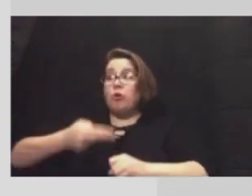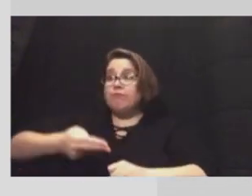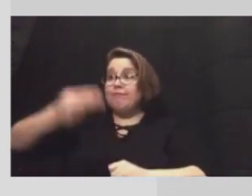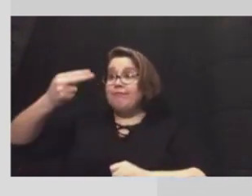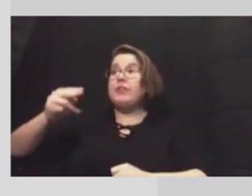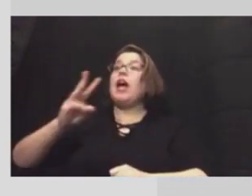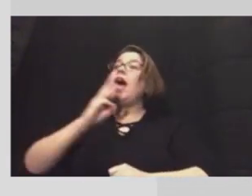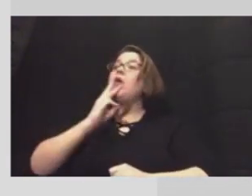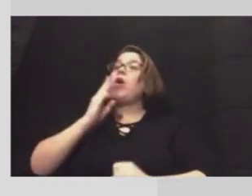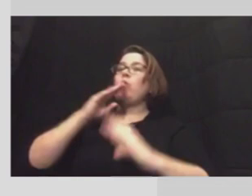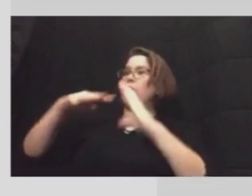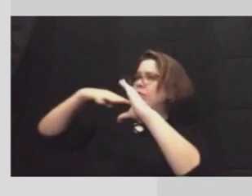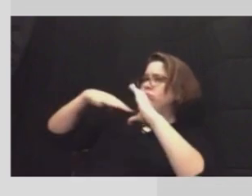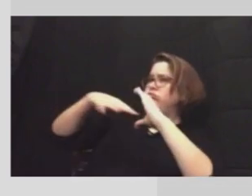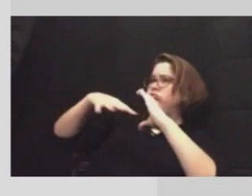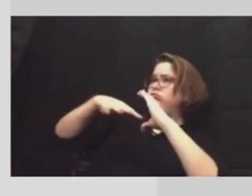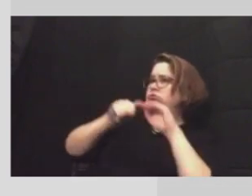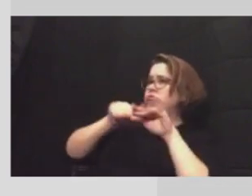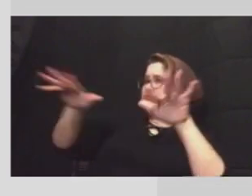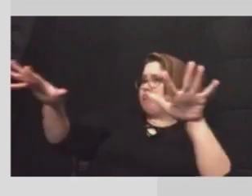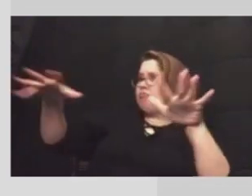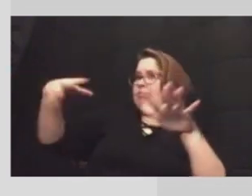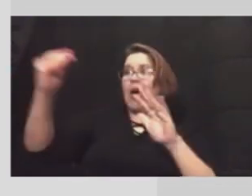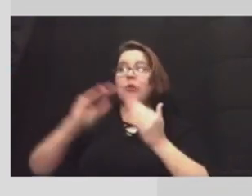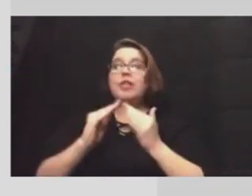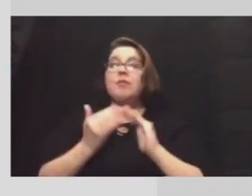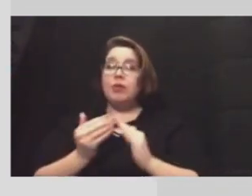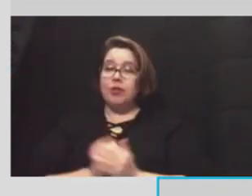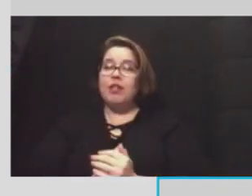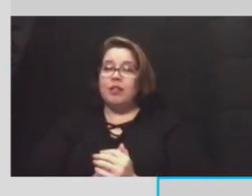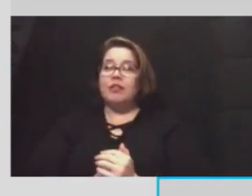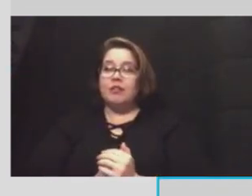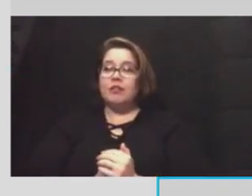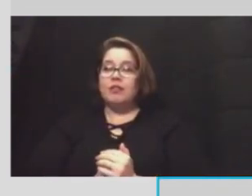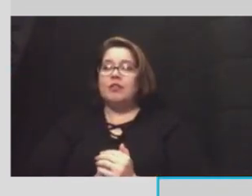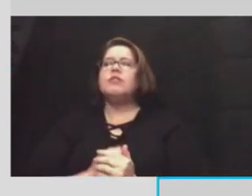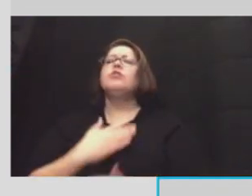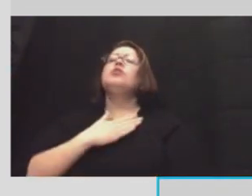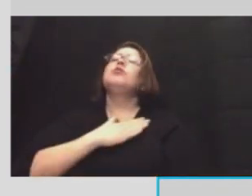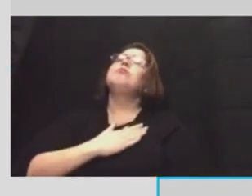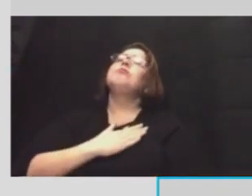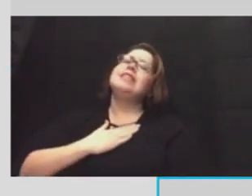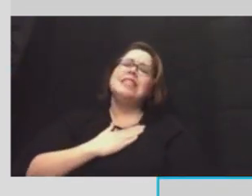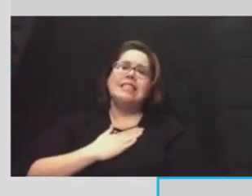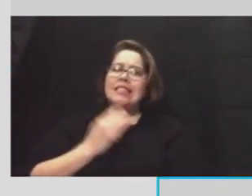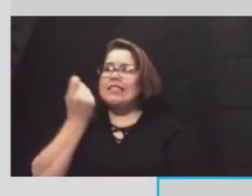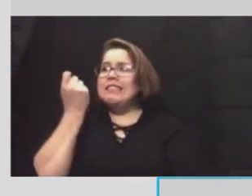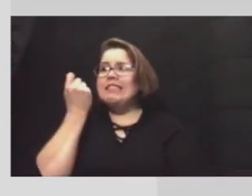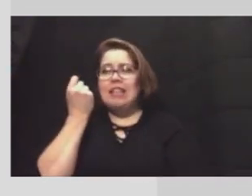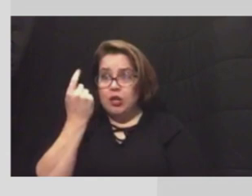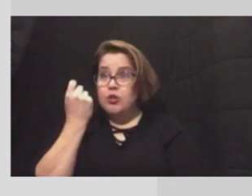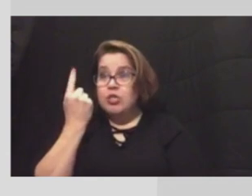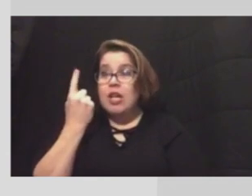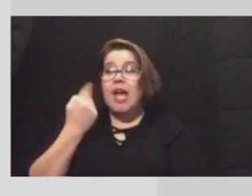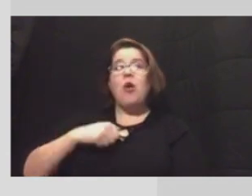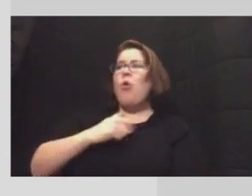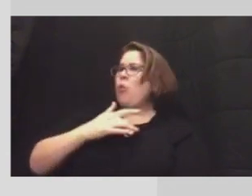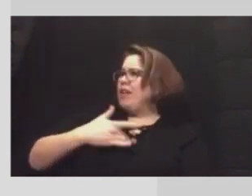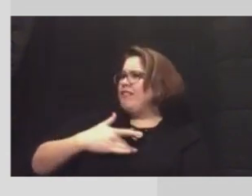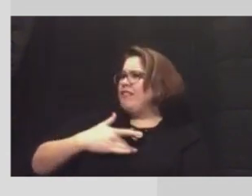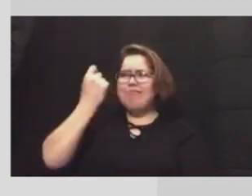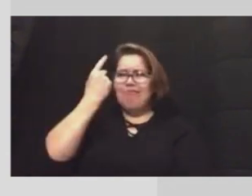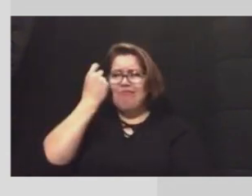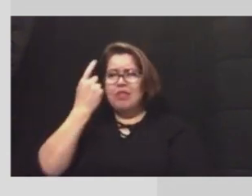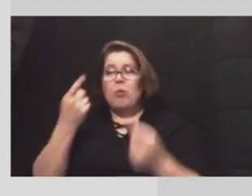that water further out into the community so um please understand that we feel what is going on